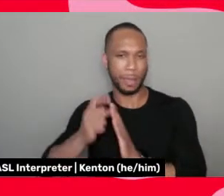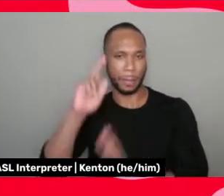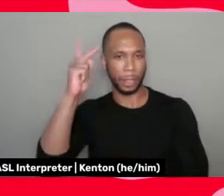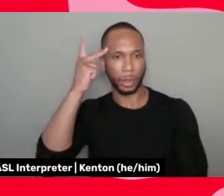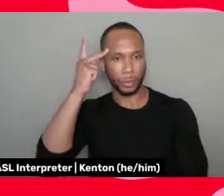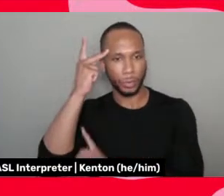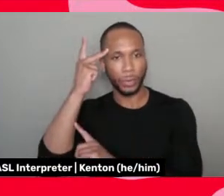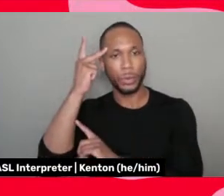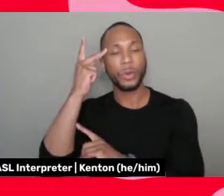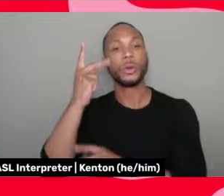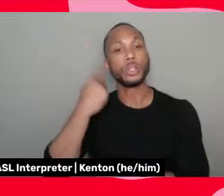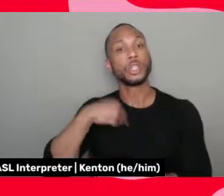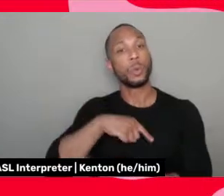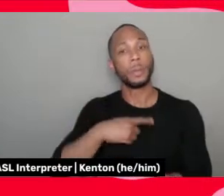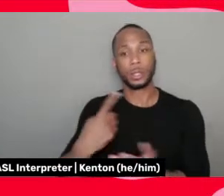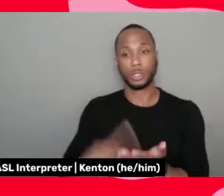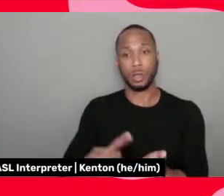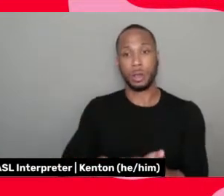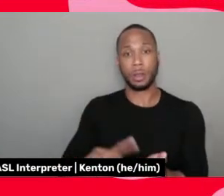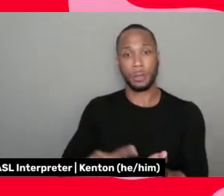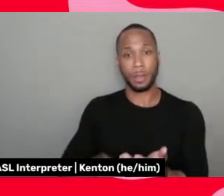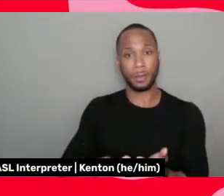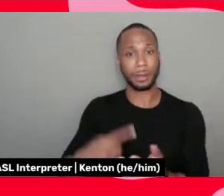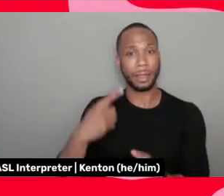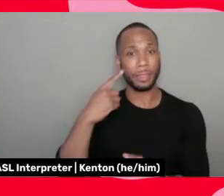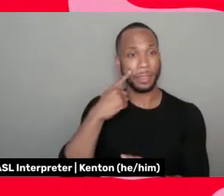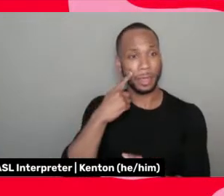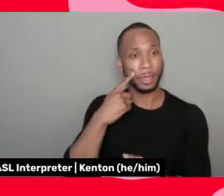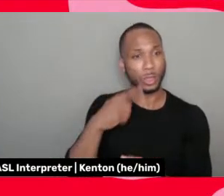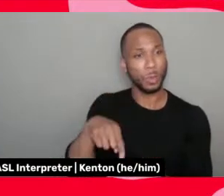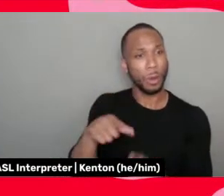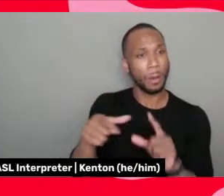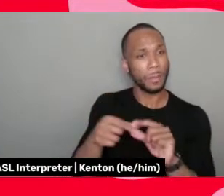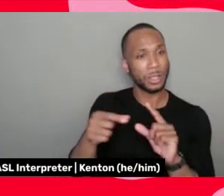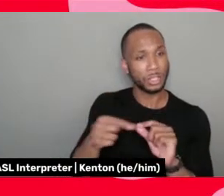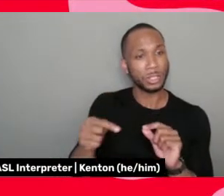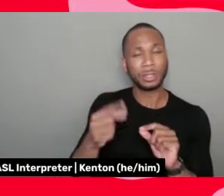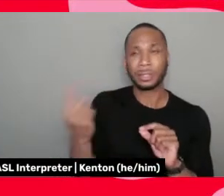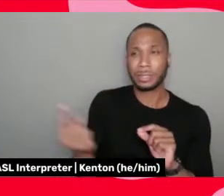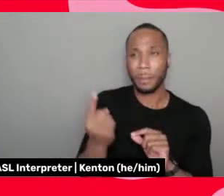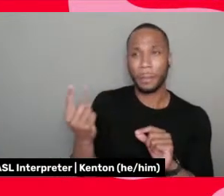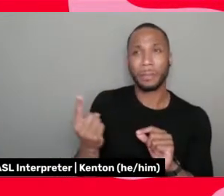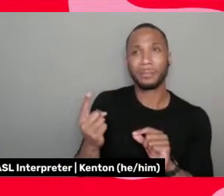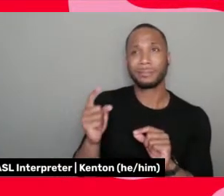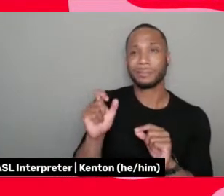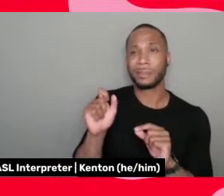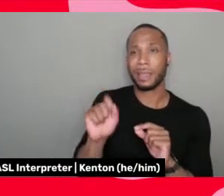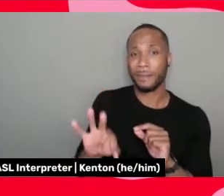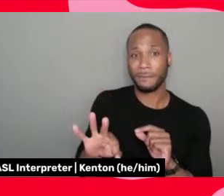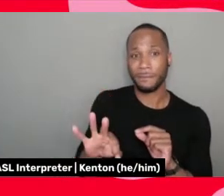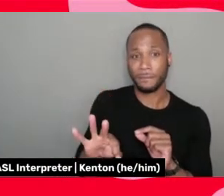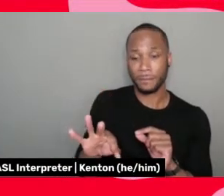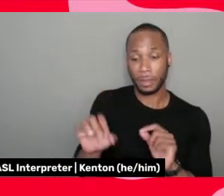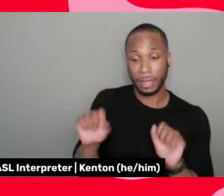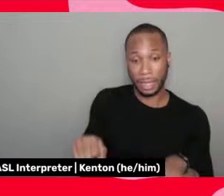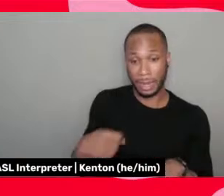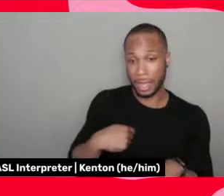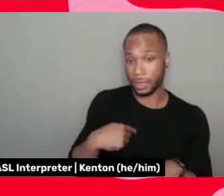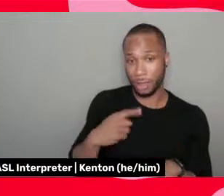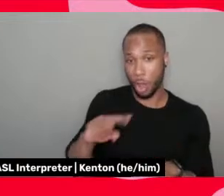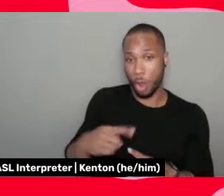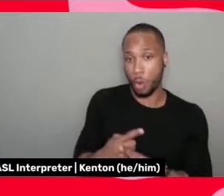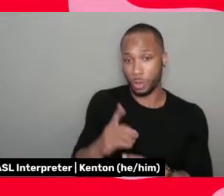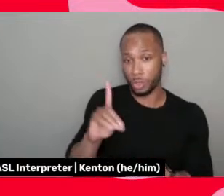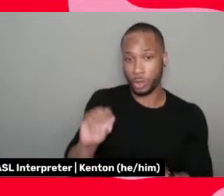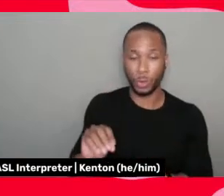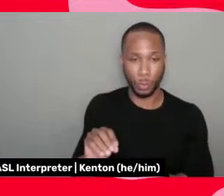what we've been speaking about, and Malkia, you even said something about, you know, whether or not I need to, can I just do art or do it? Does it have